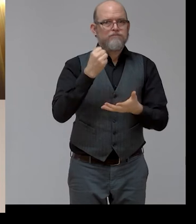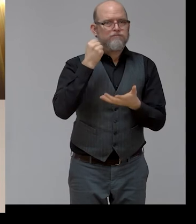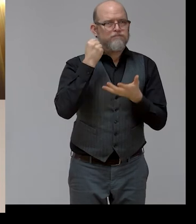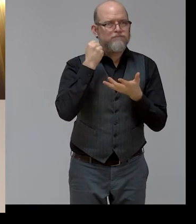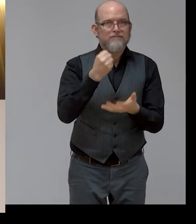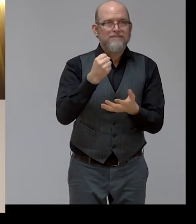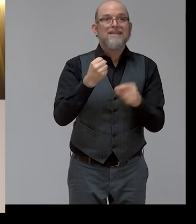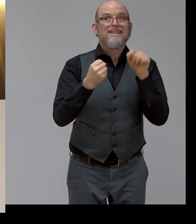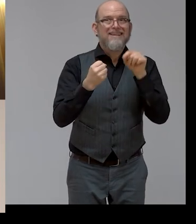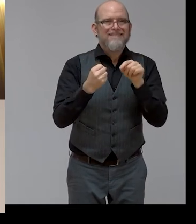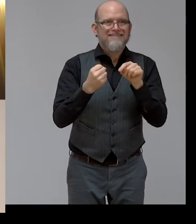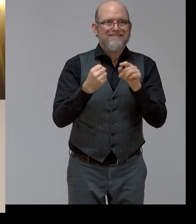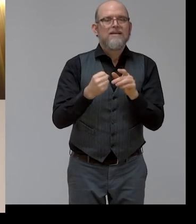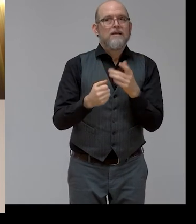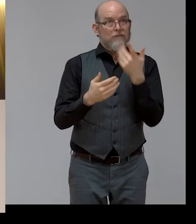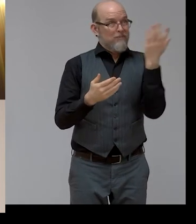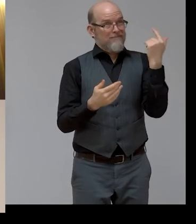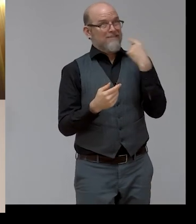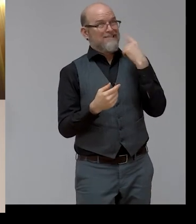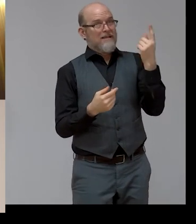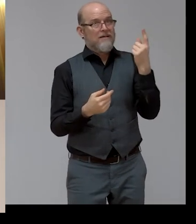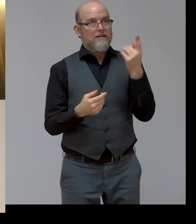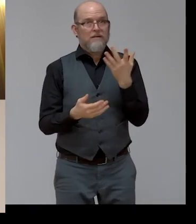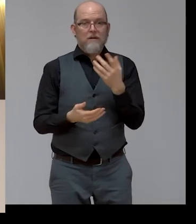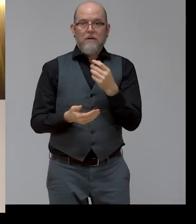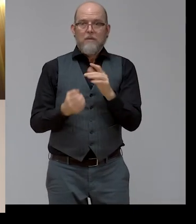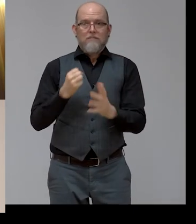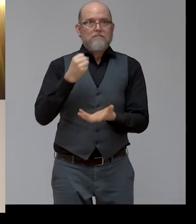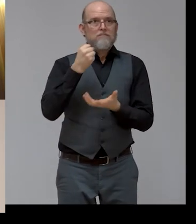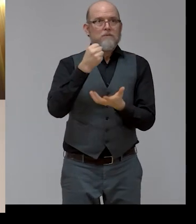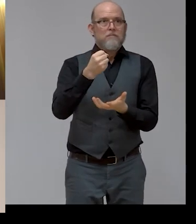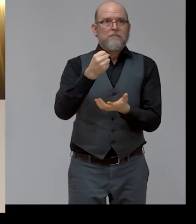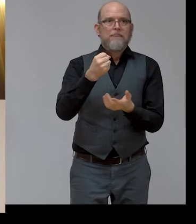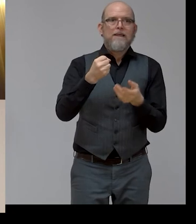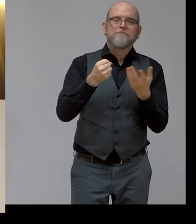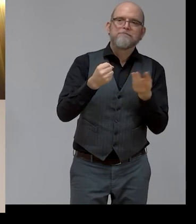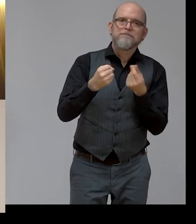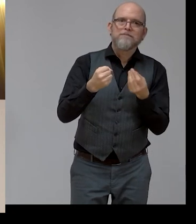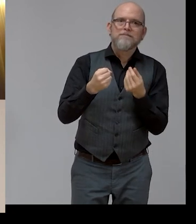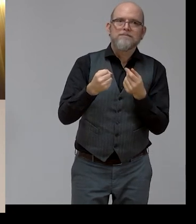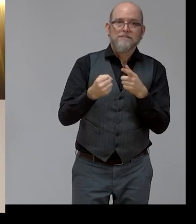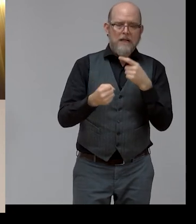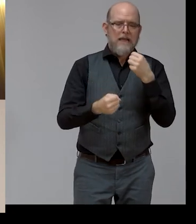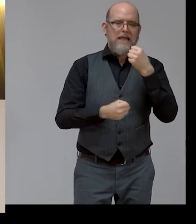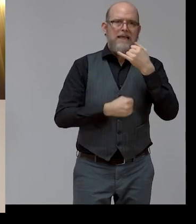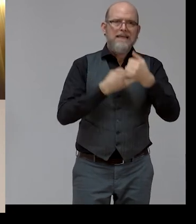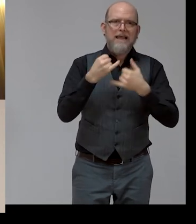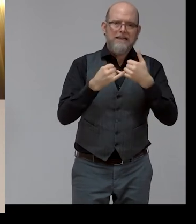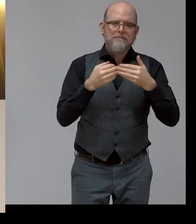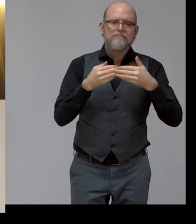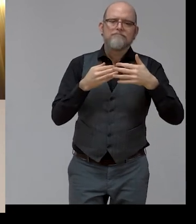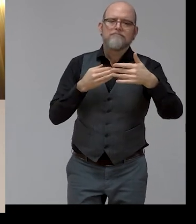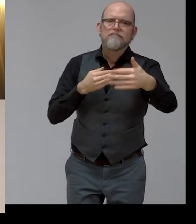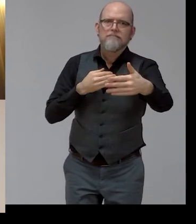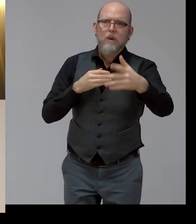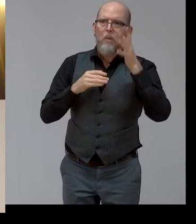summed up the budget, the multiannual financial framework, and the next-generation EU. And in both of them,